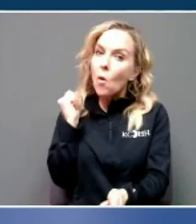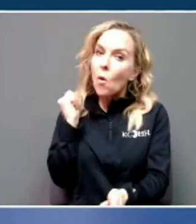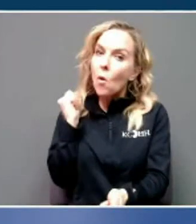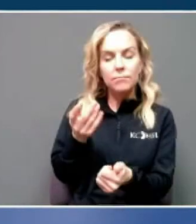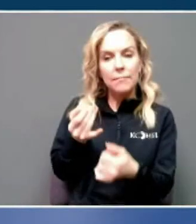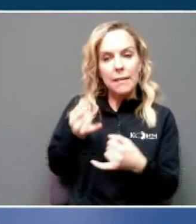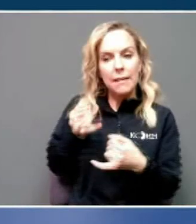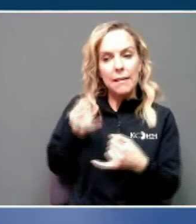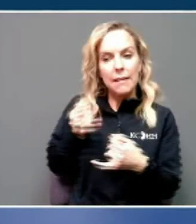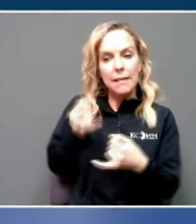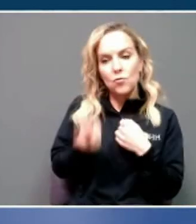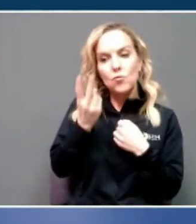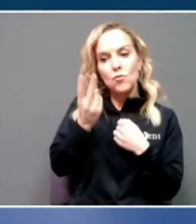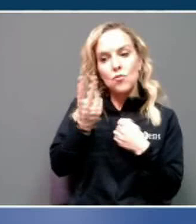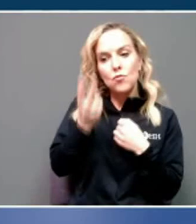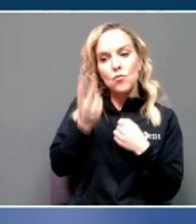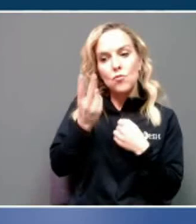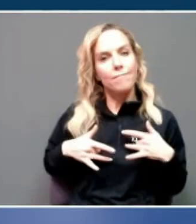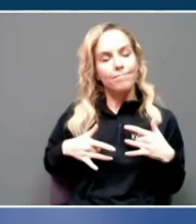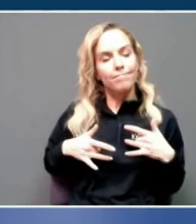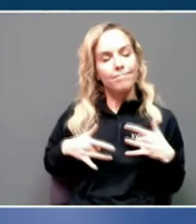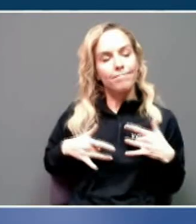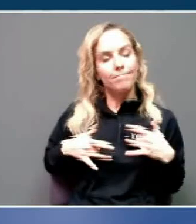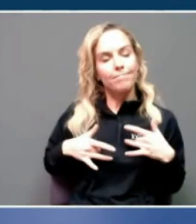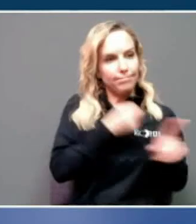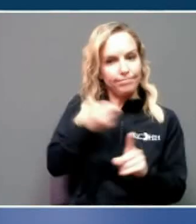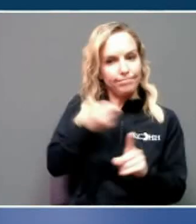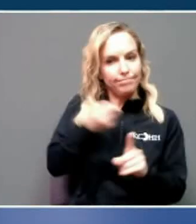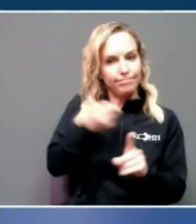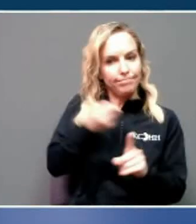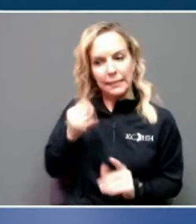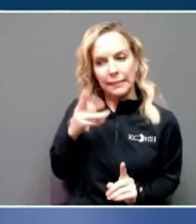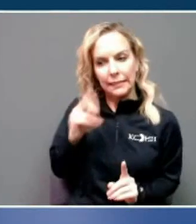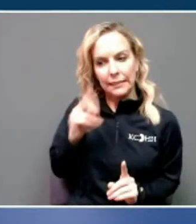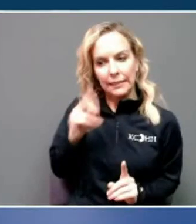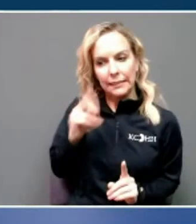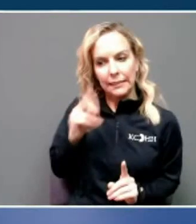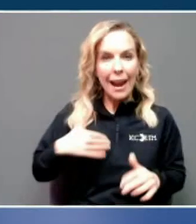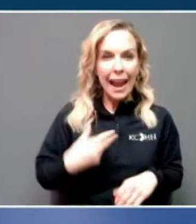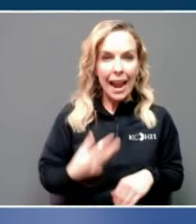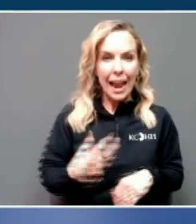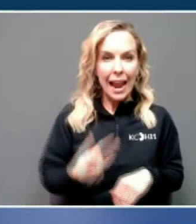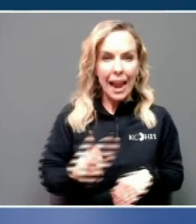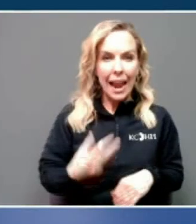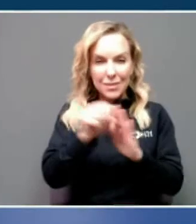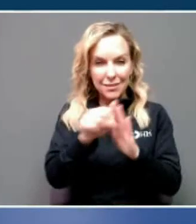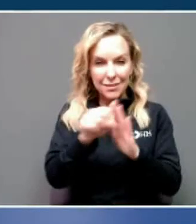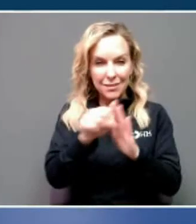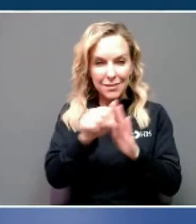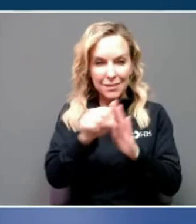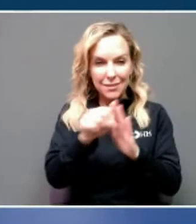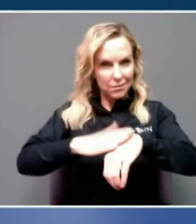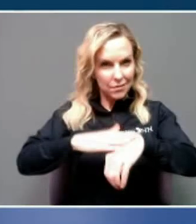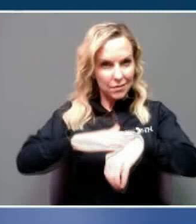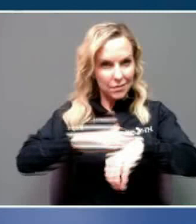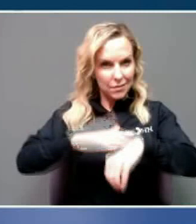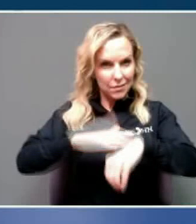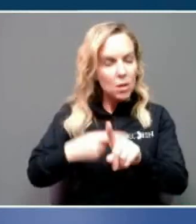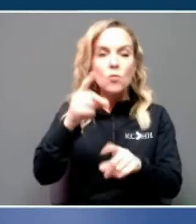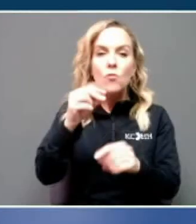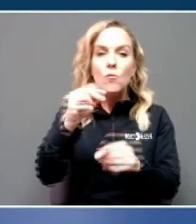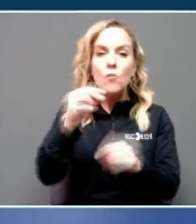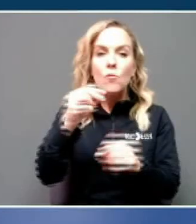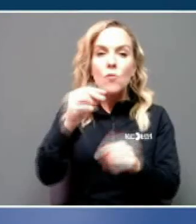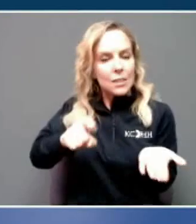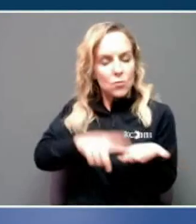January, but we've already had two states of emergency this month alone. So do everything you need to be prepared